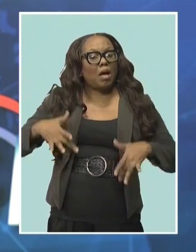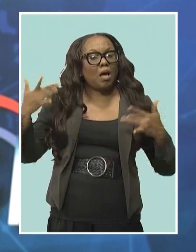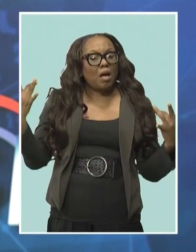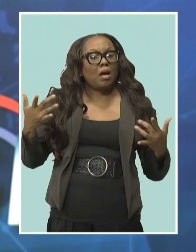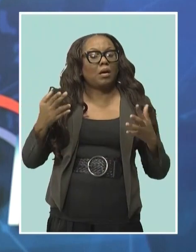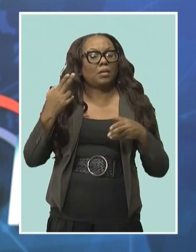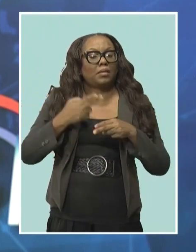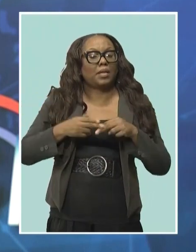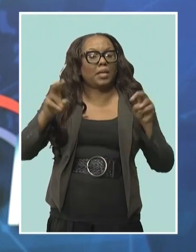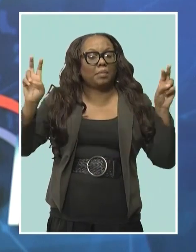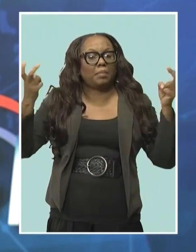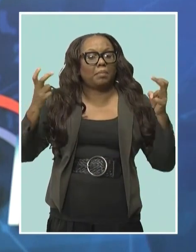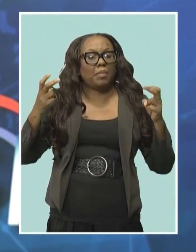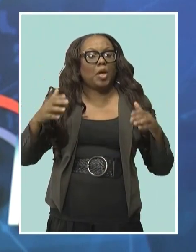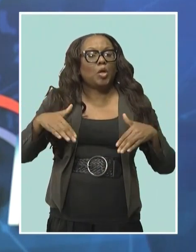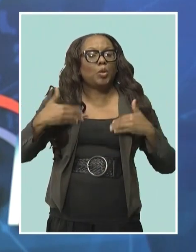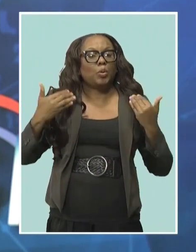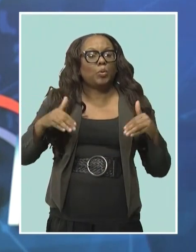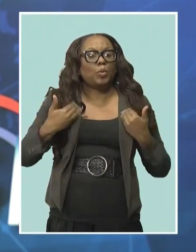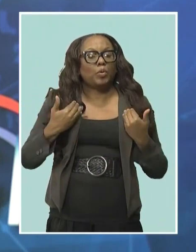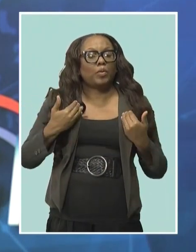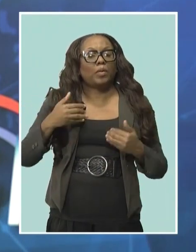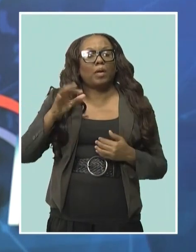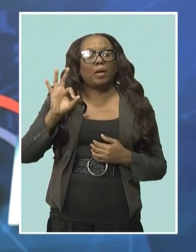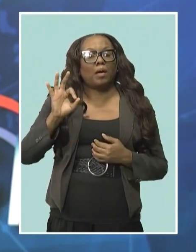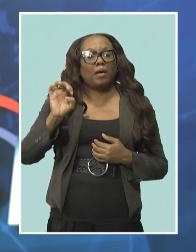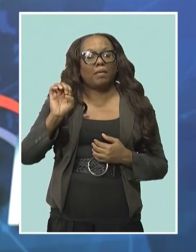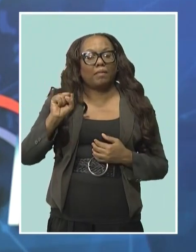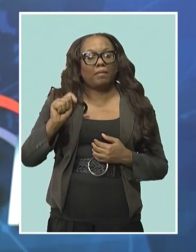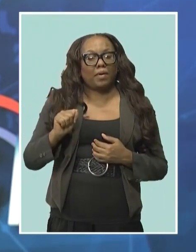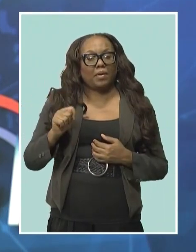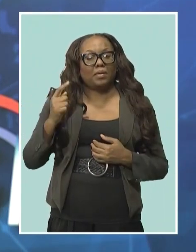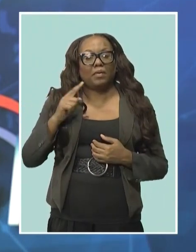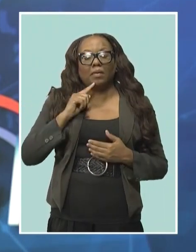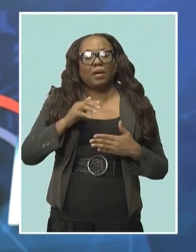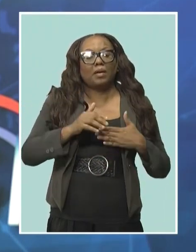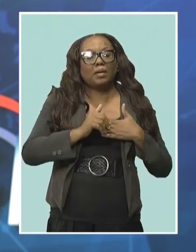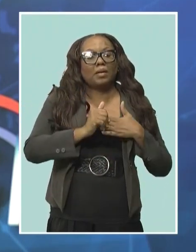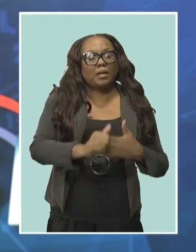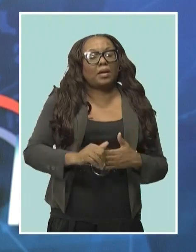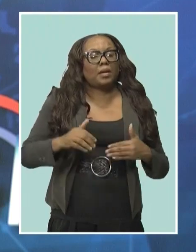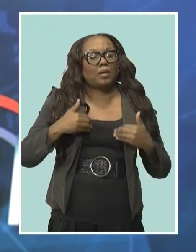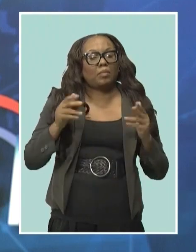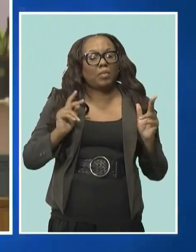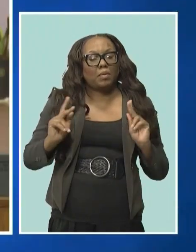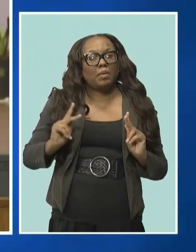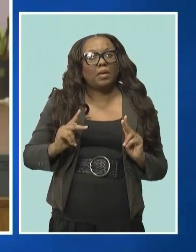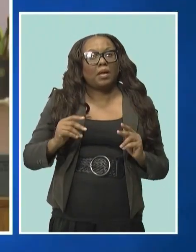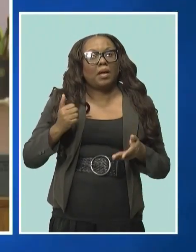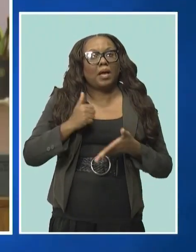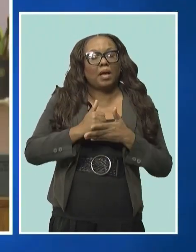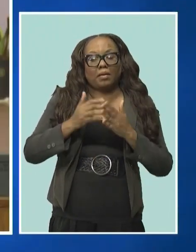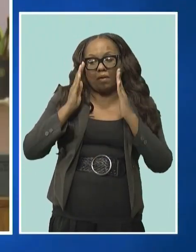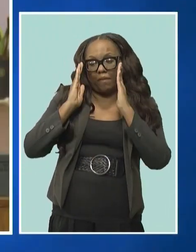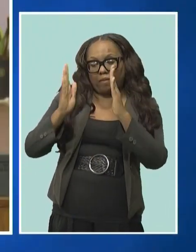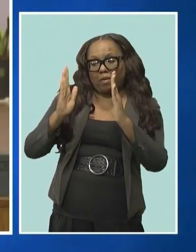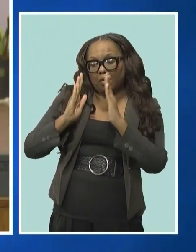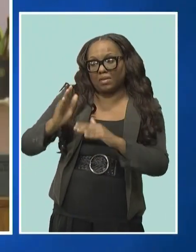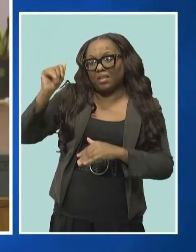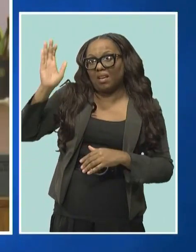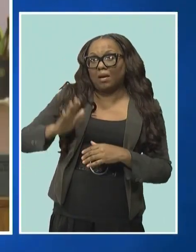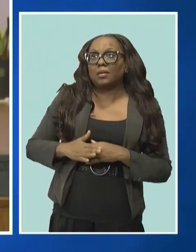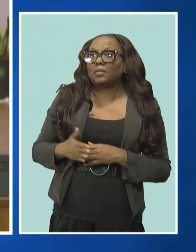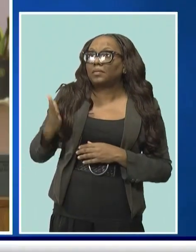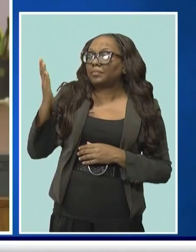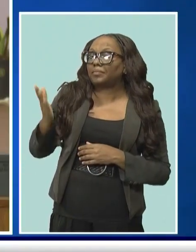intended to guide young people on the right path and get them back to God. I came here to a press conference, but